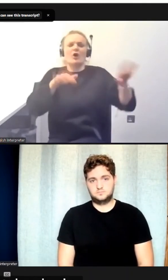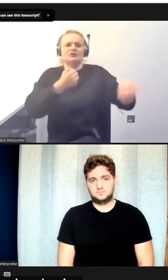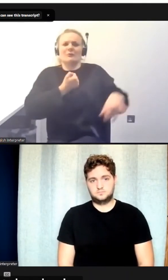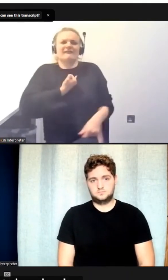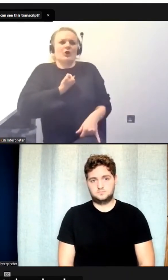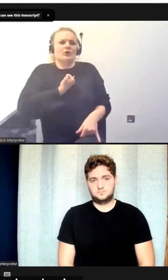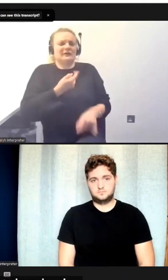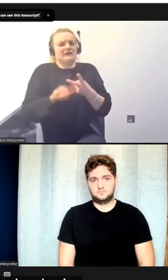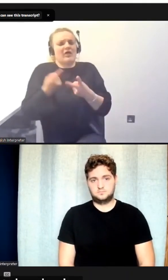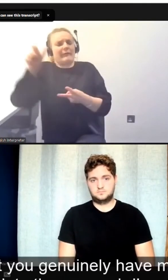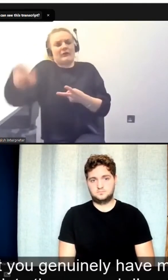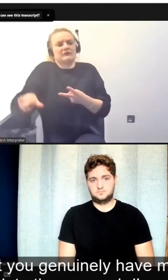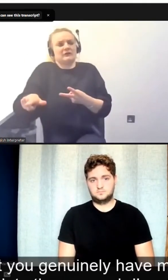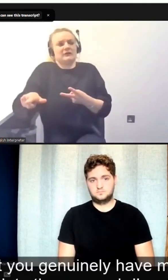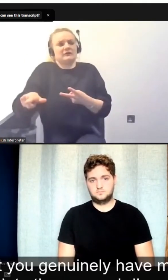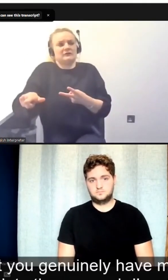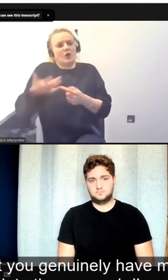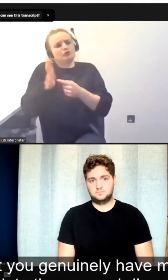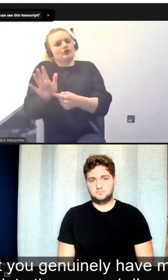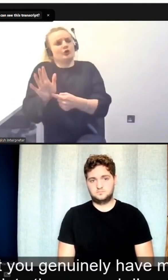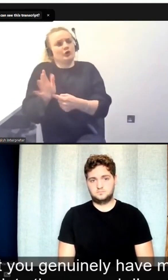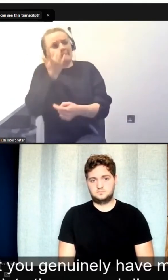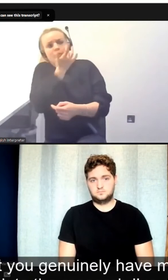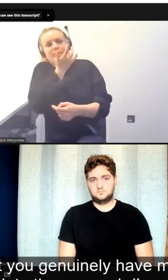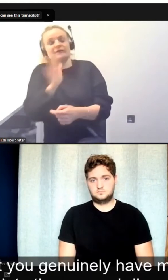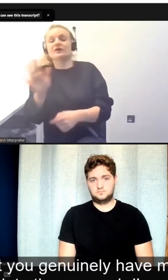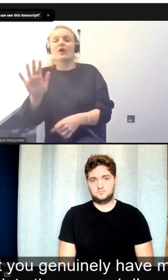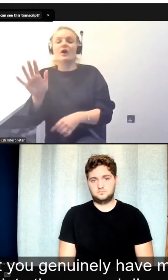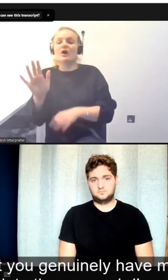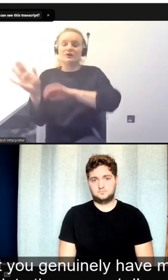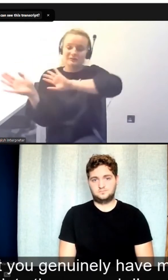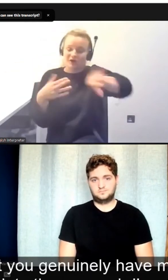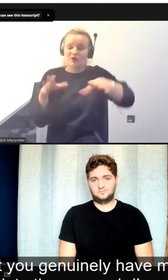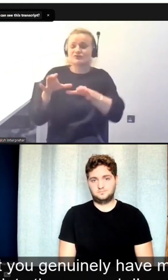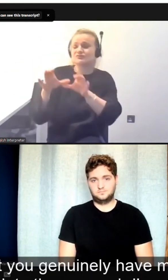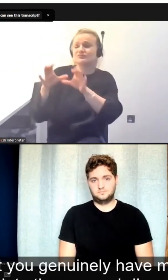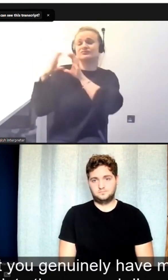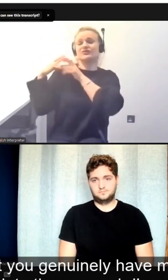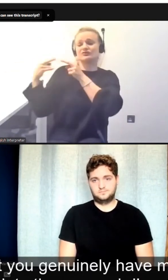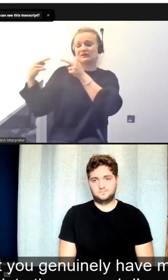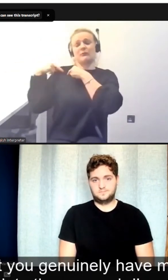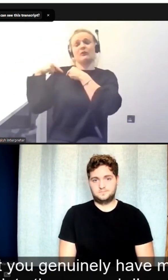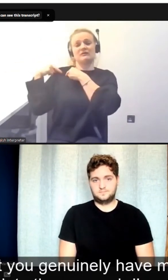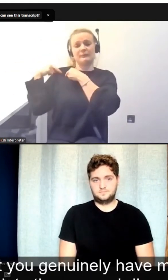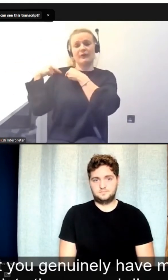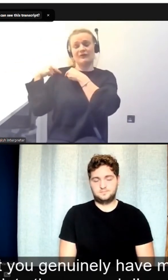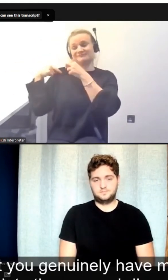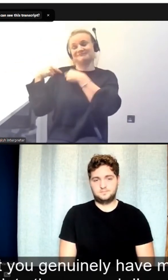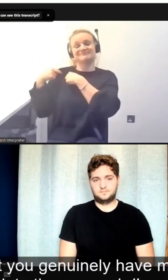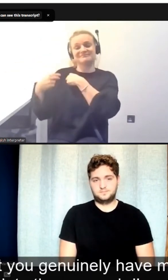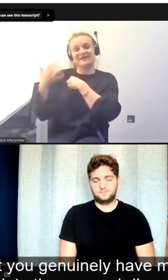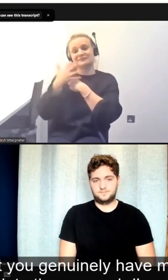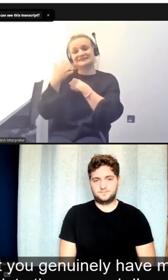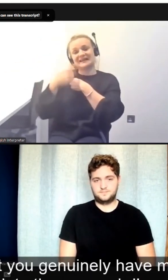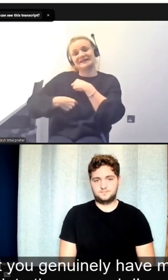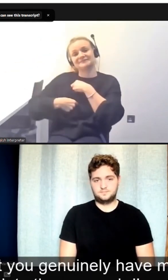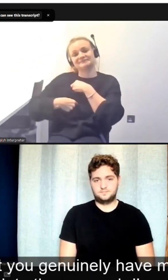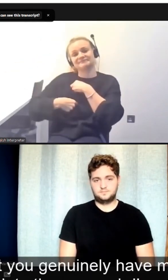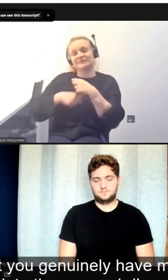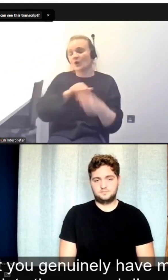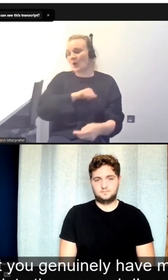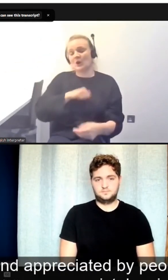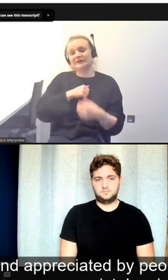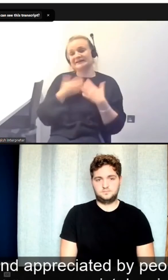somebody else's. So you're taking responsibility for what you genuinely have messed up. And again, you know, going back to the